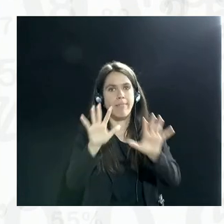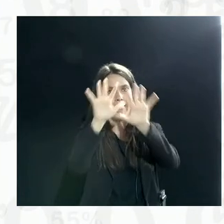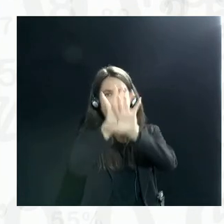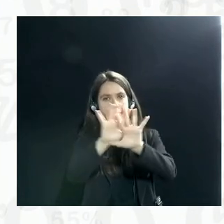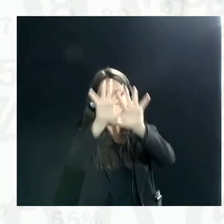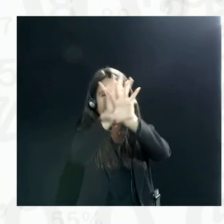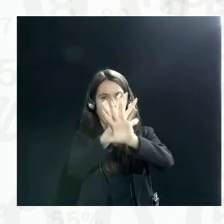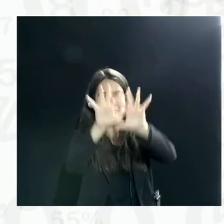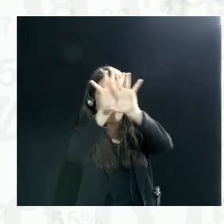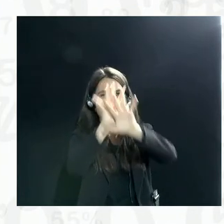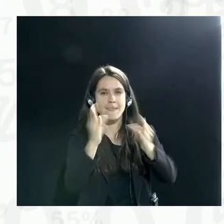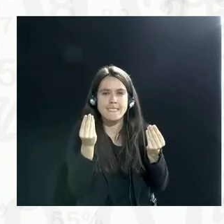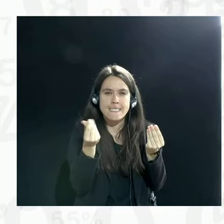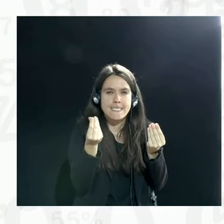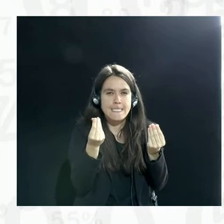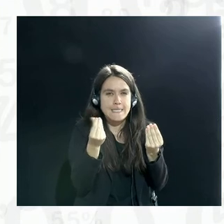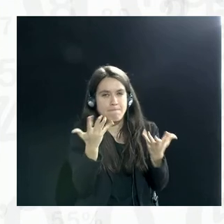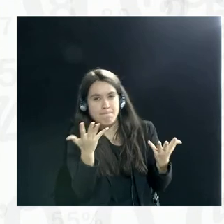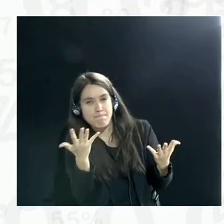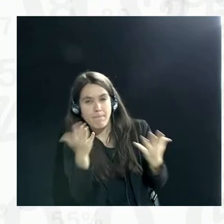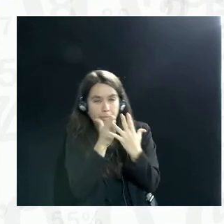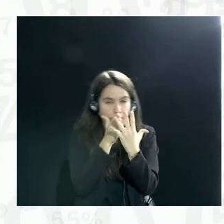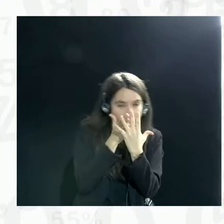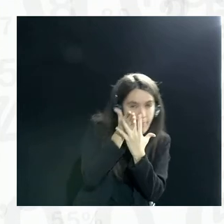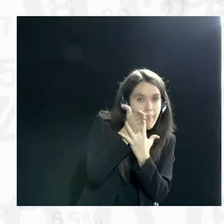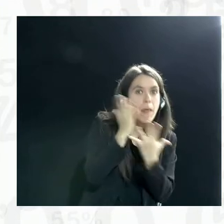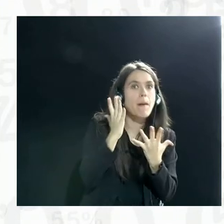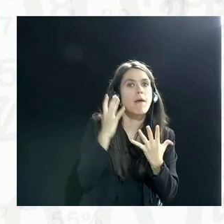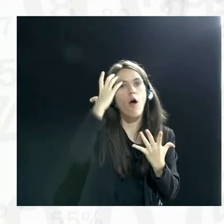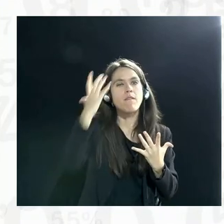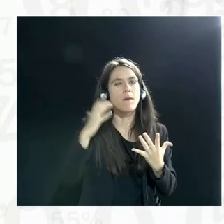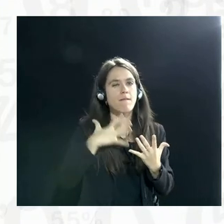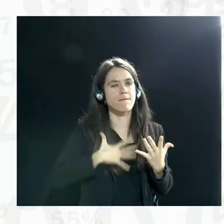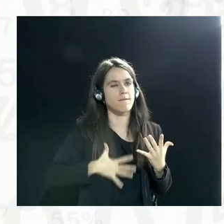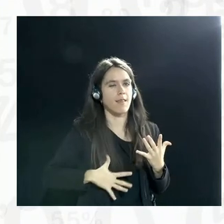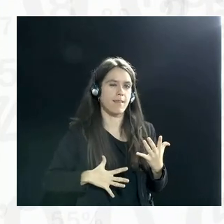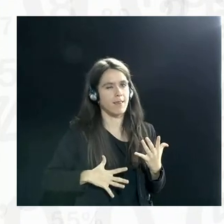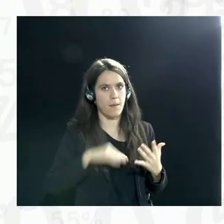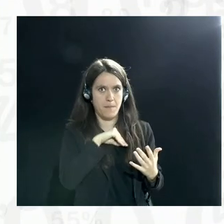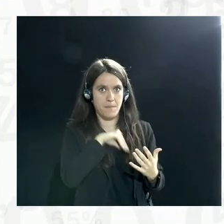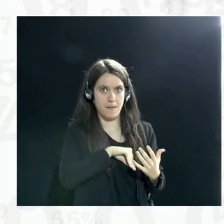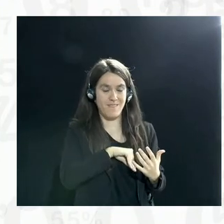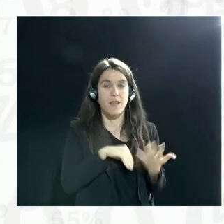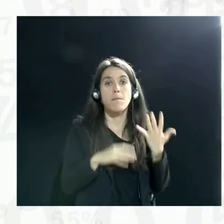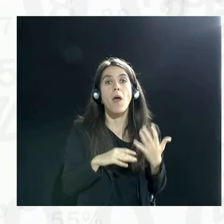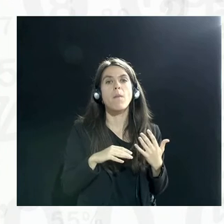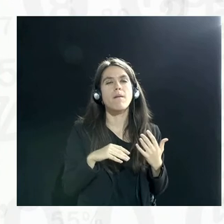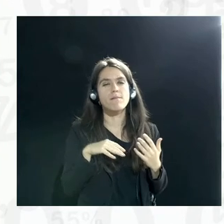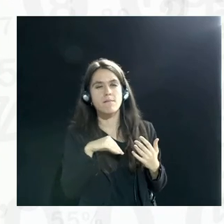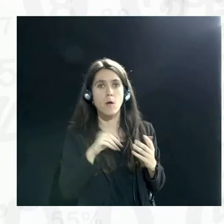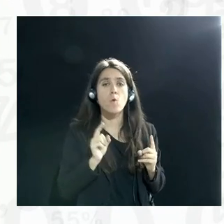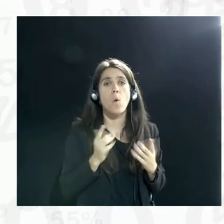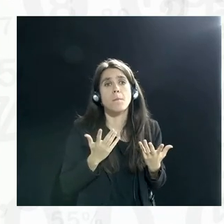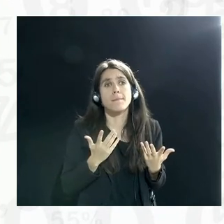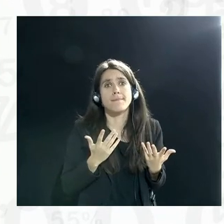loopholes that governments might want to exploit. And if not for malicious intent, but purely for